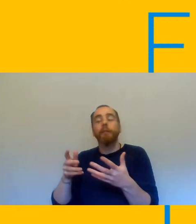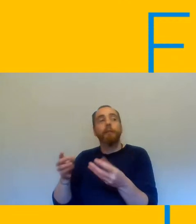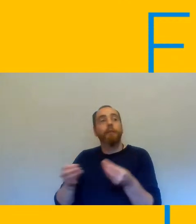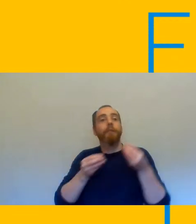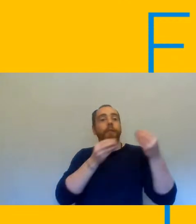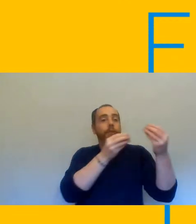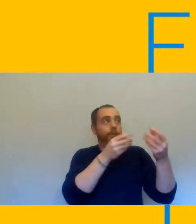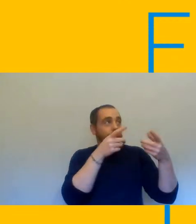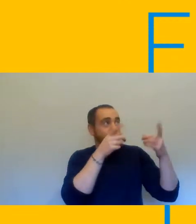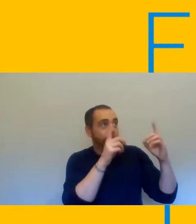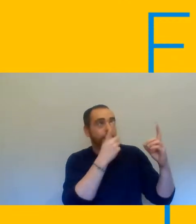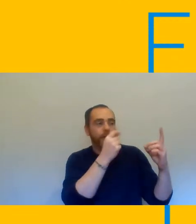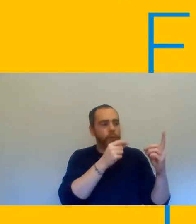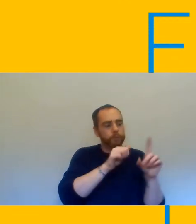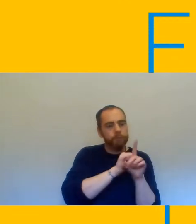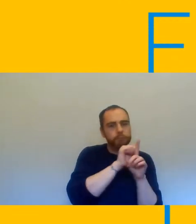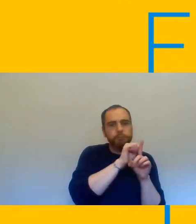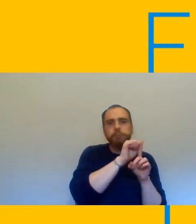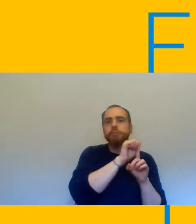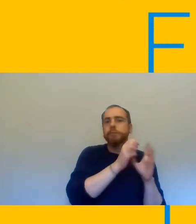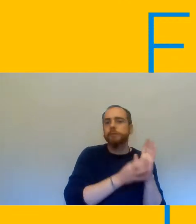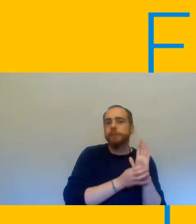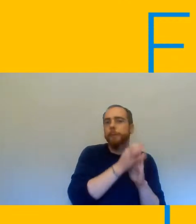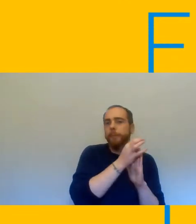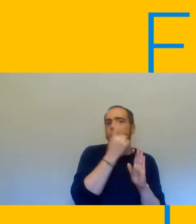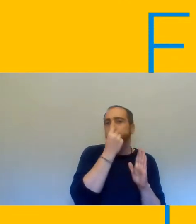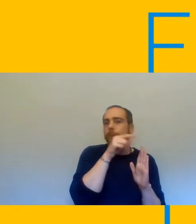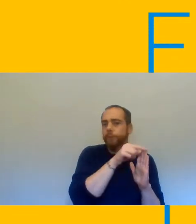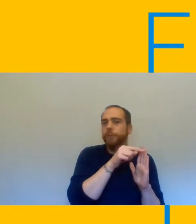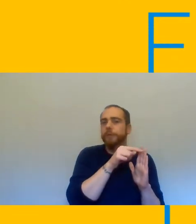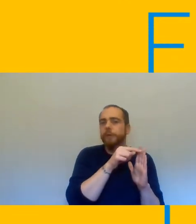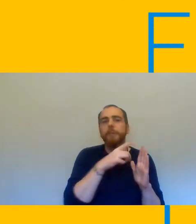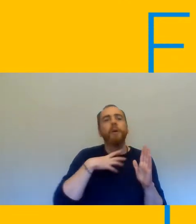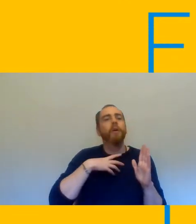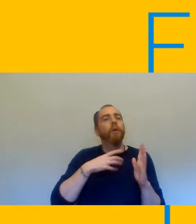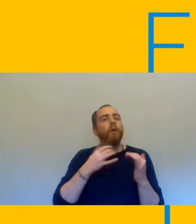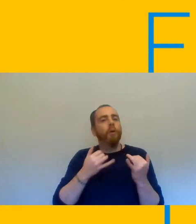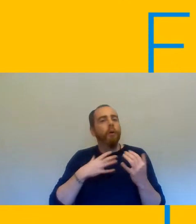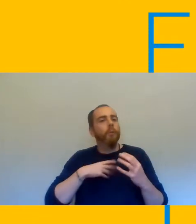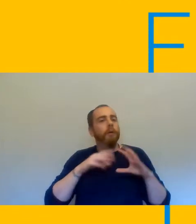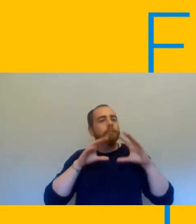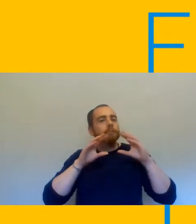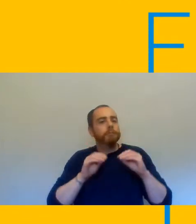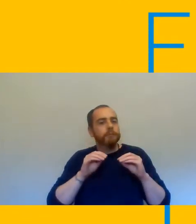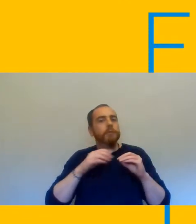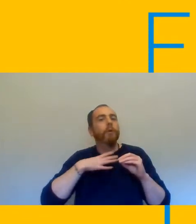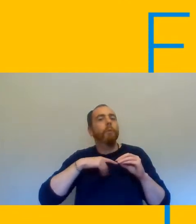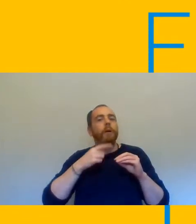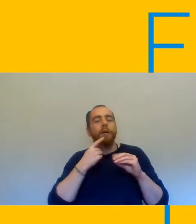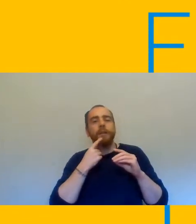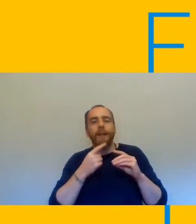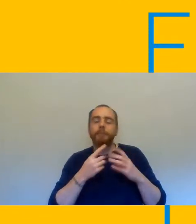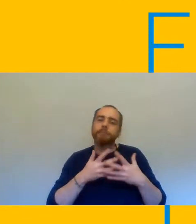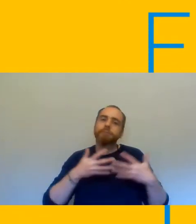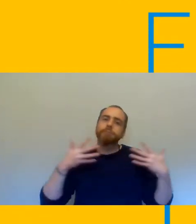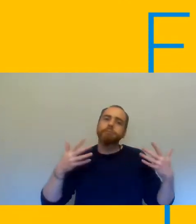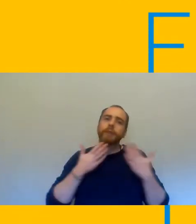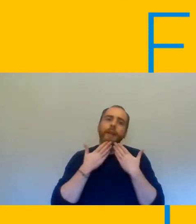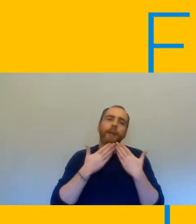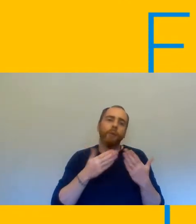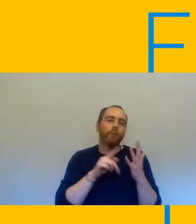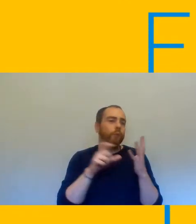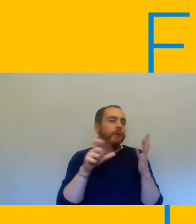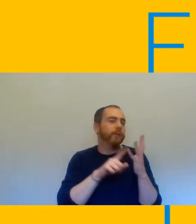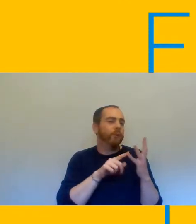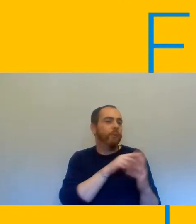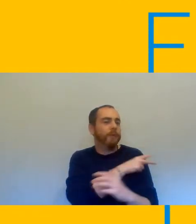and i'd like to just pause there really and um say a massive thank you to all of the ucu staff and both at